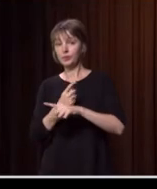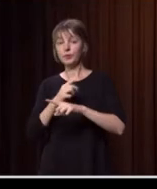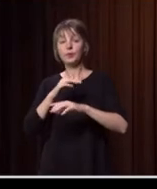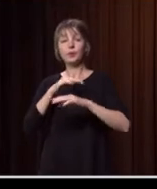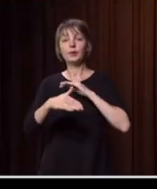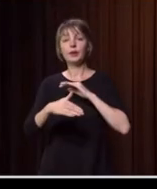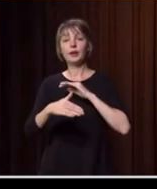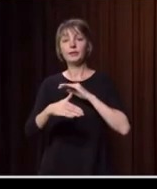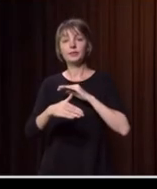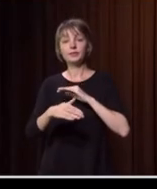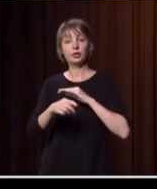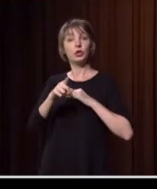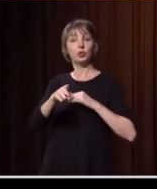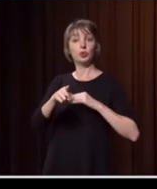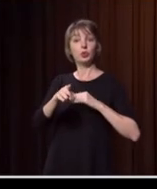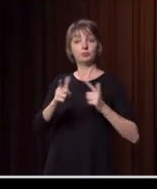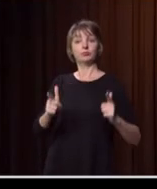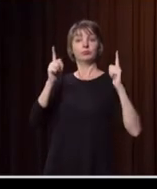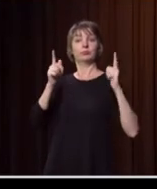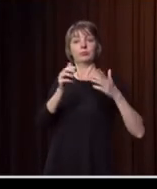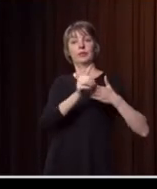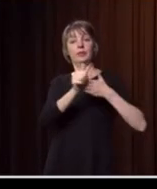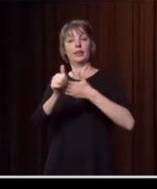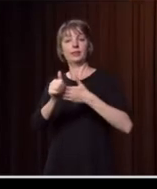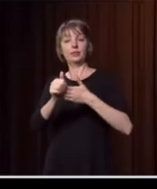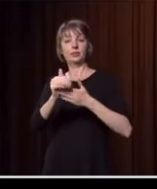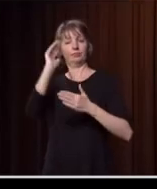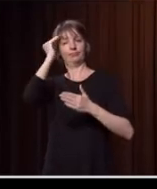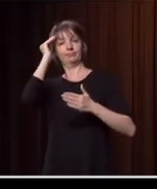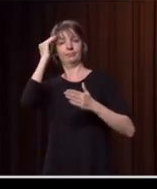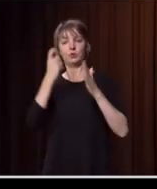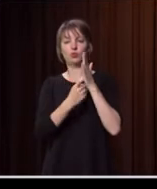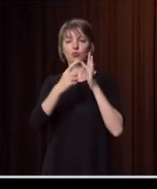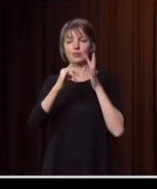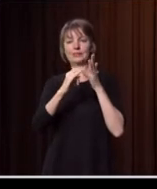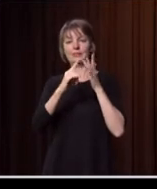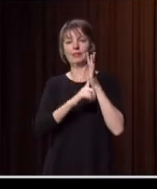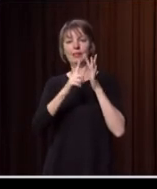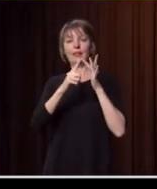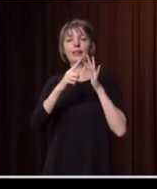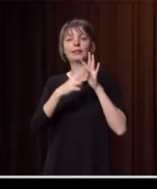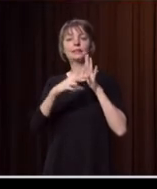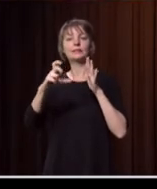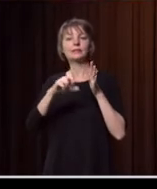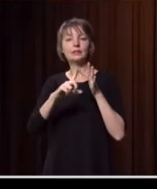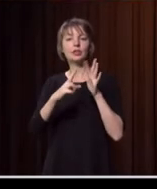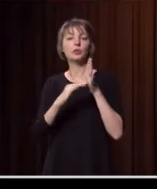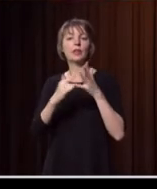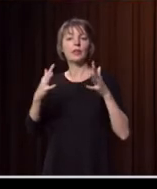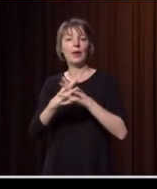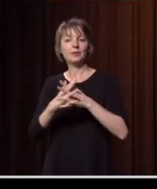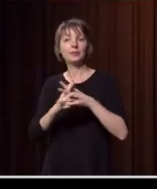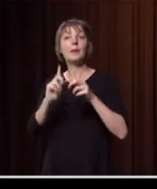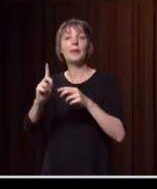that you're heading the resilience New South Wales. But firstly, we asked the audience to join